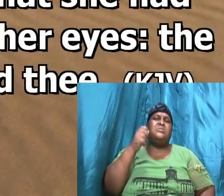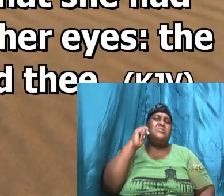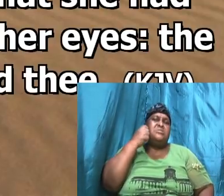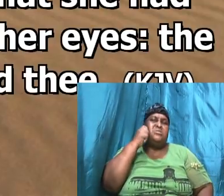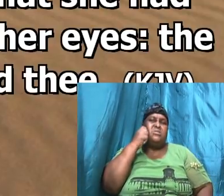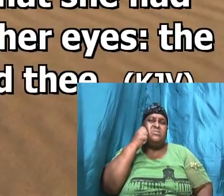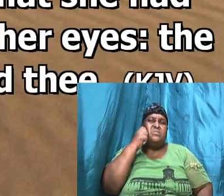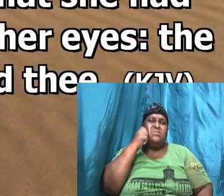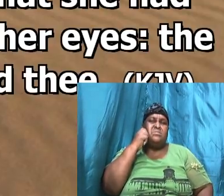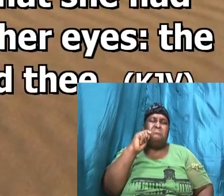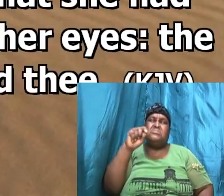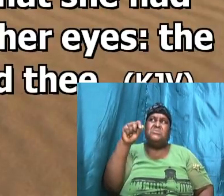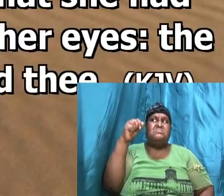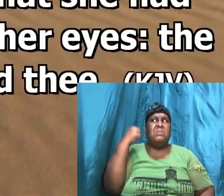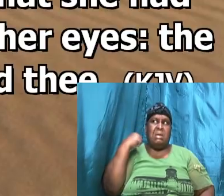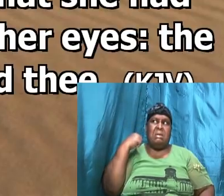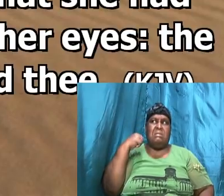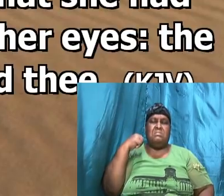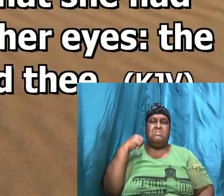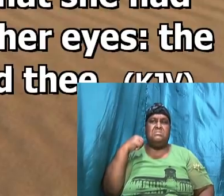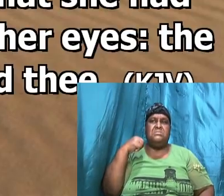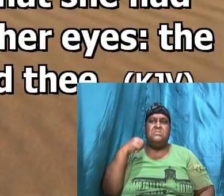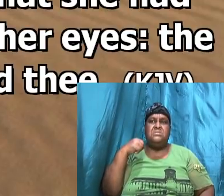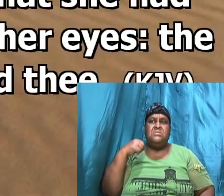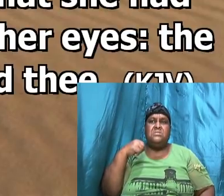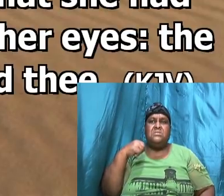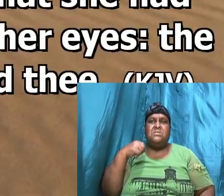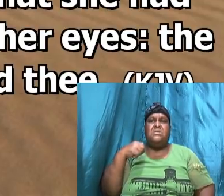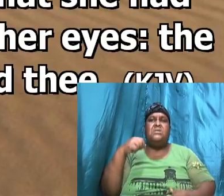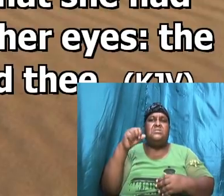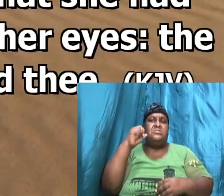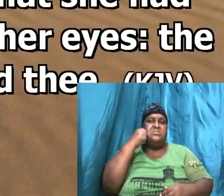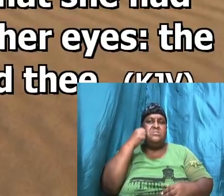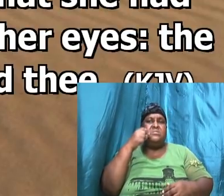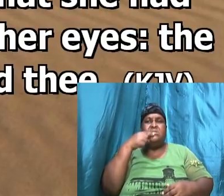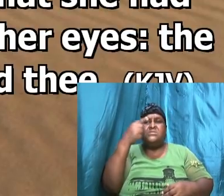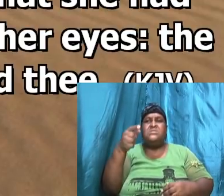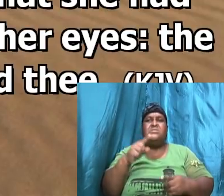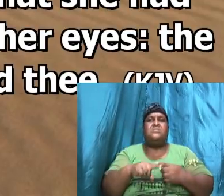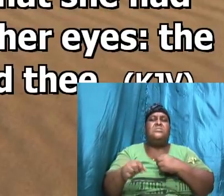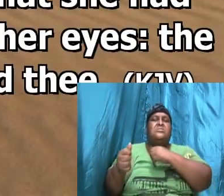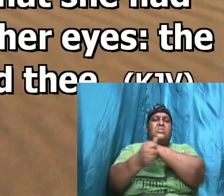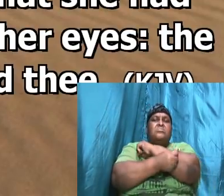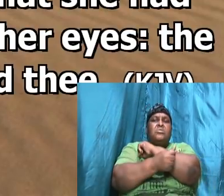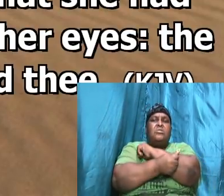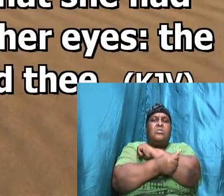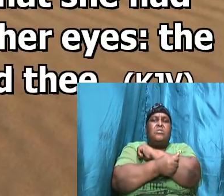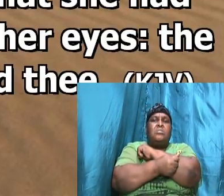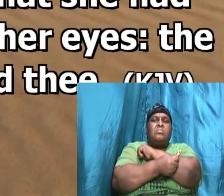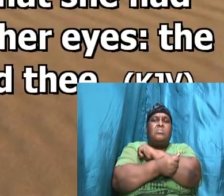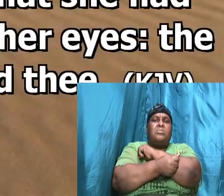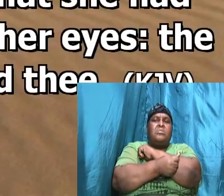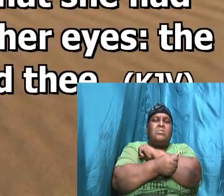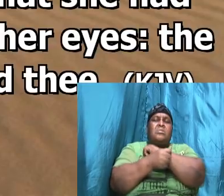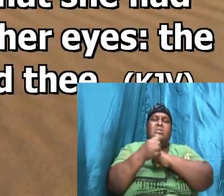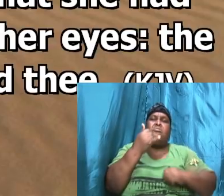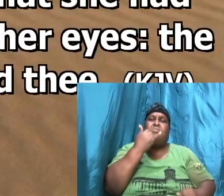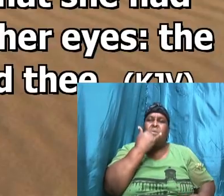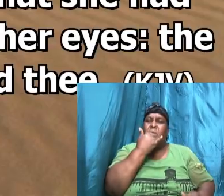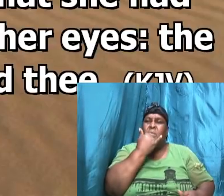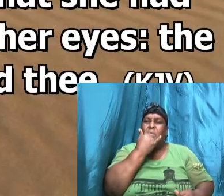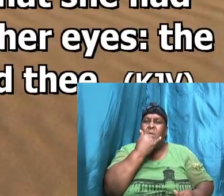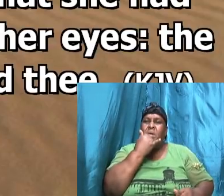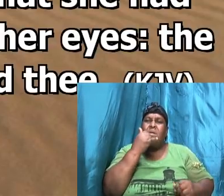Abram, My wrong be upon thee. I have given my maid